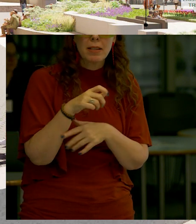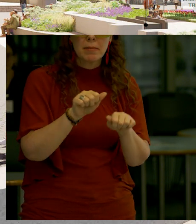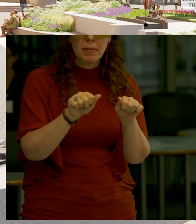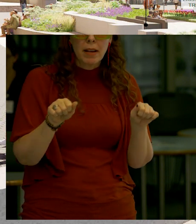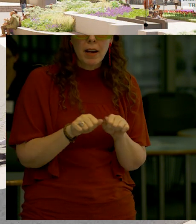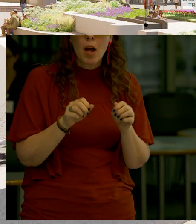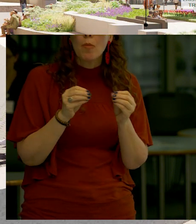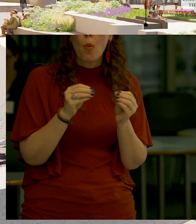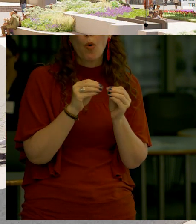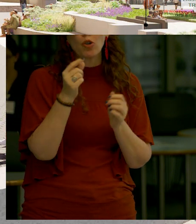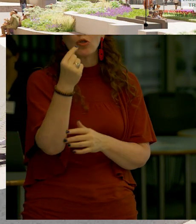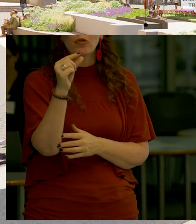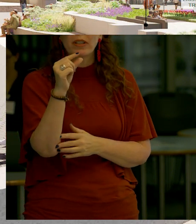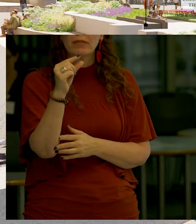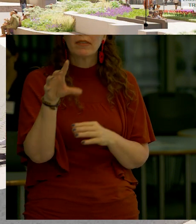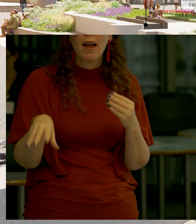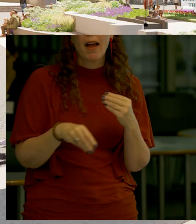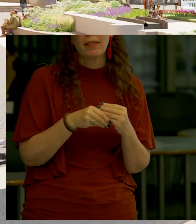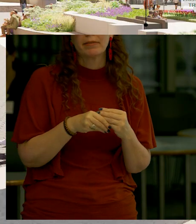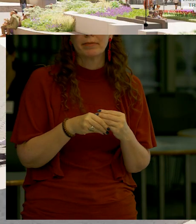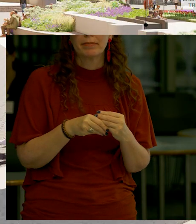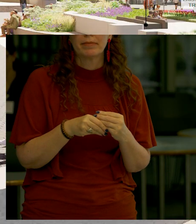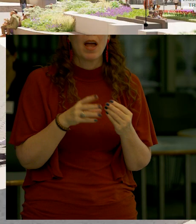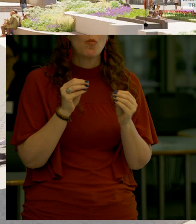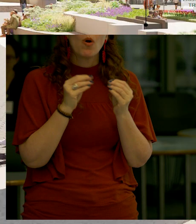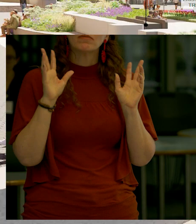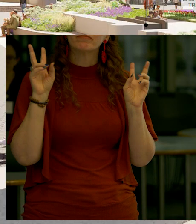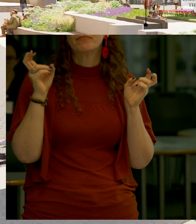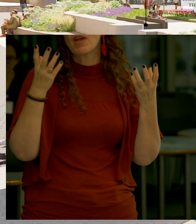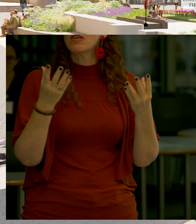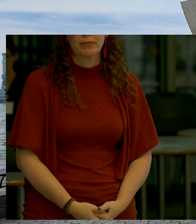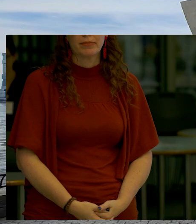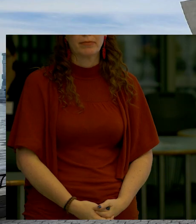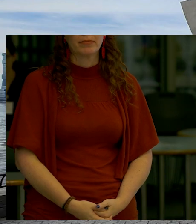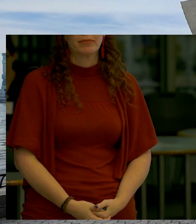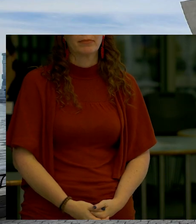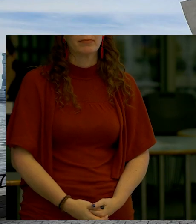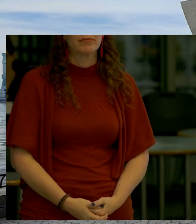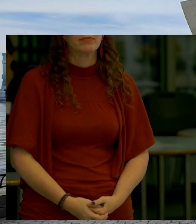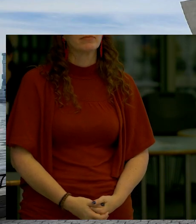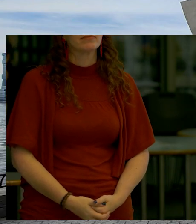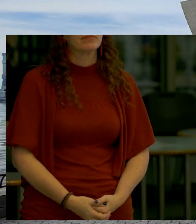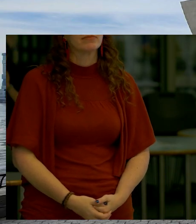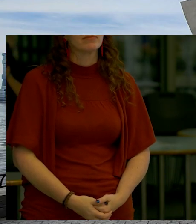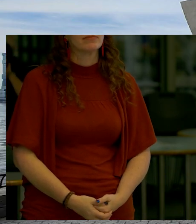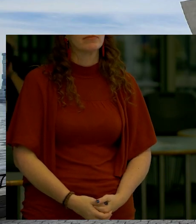more green and softer in that sense here's an area in